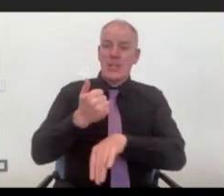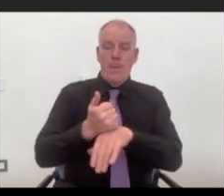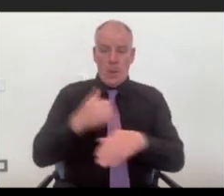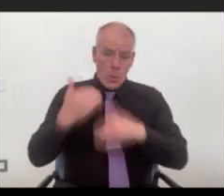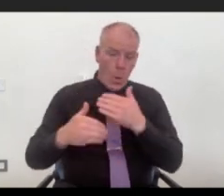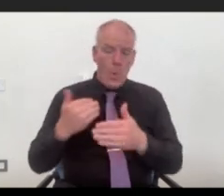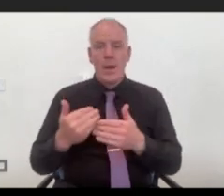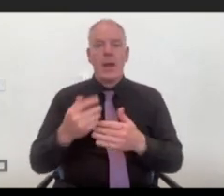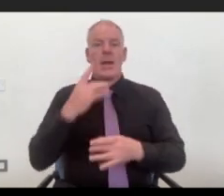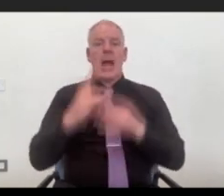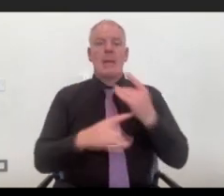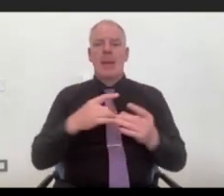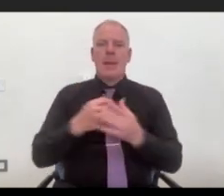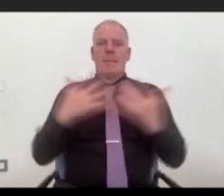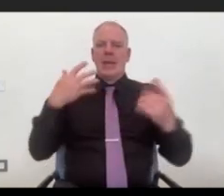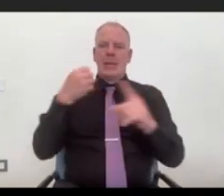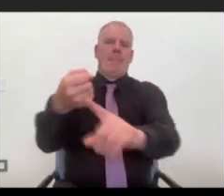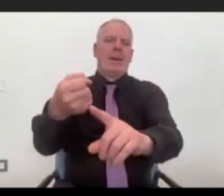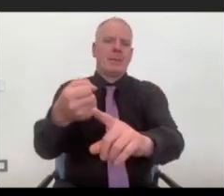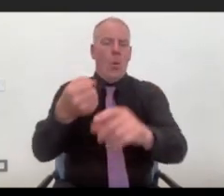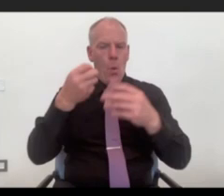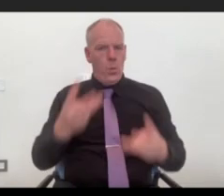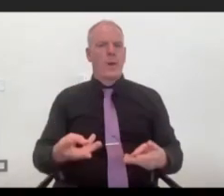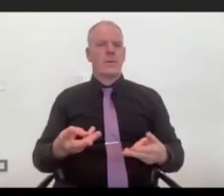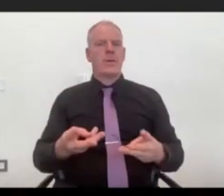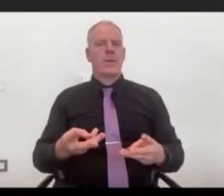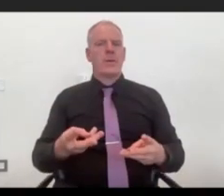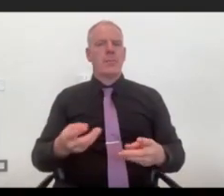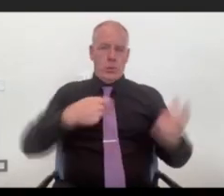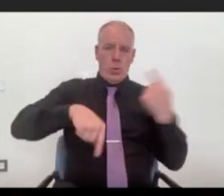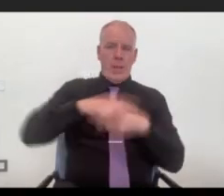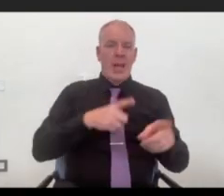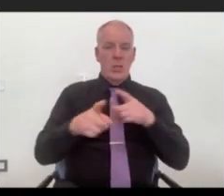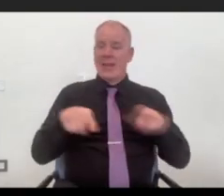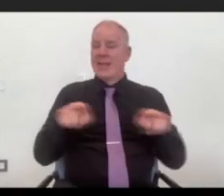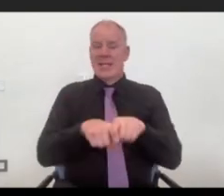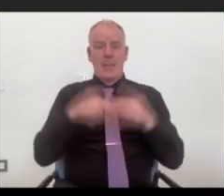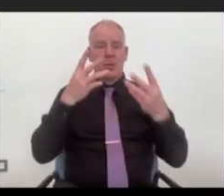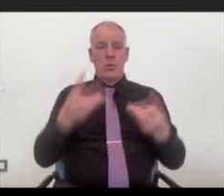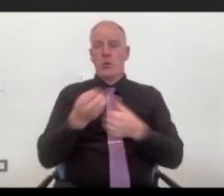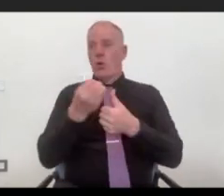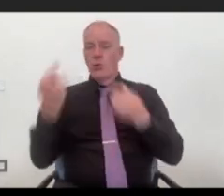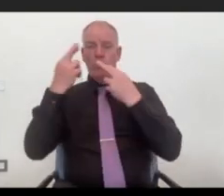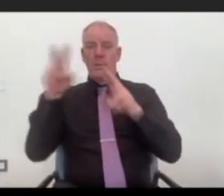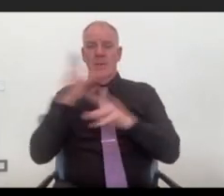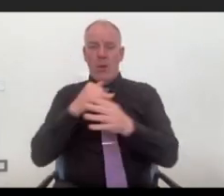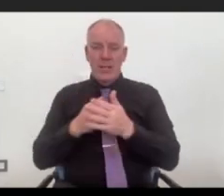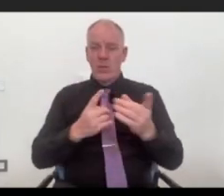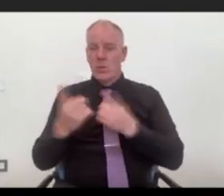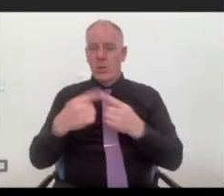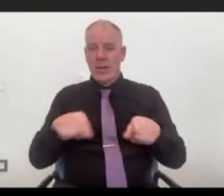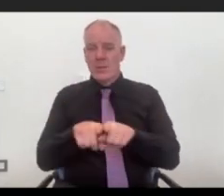make it as impactful as possible, because clearly what we're doing is similar to what other representative bodies are doing and